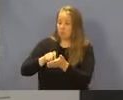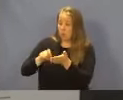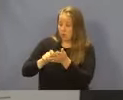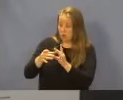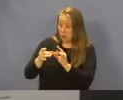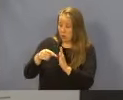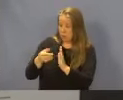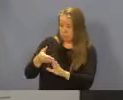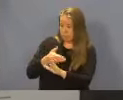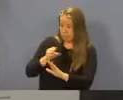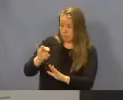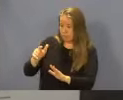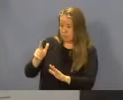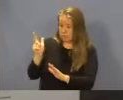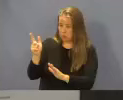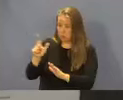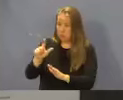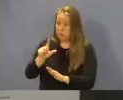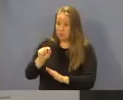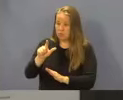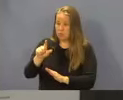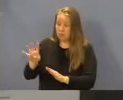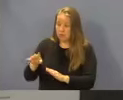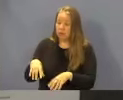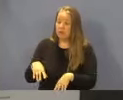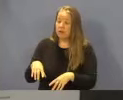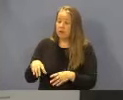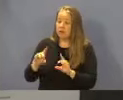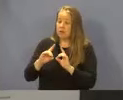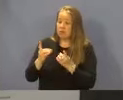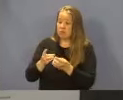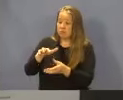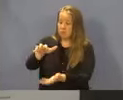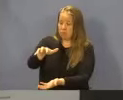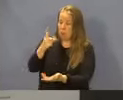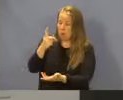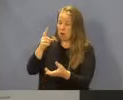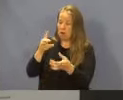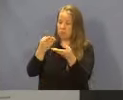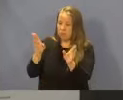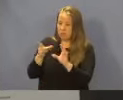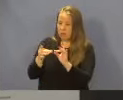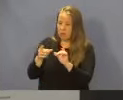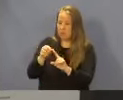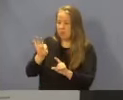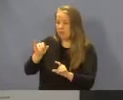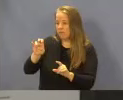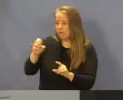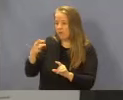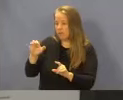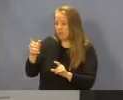due on or before May 21, 2024. The department received one public comment from Faye Fulton,